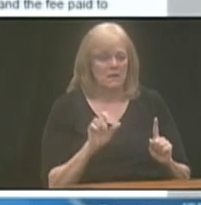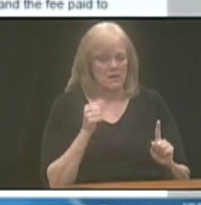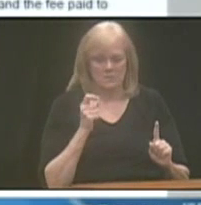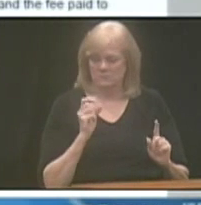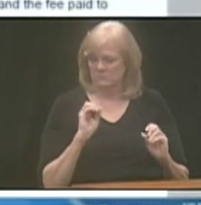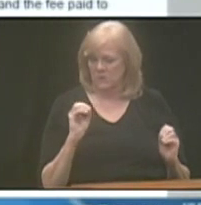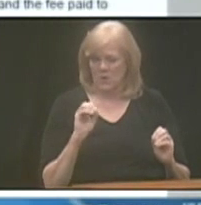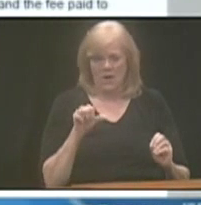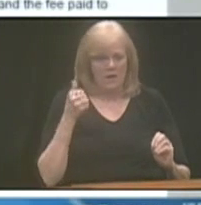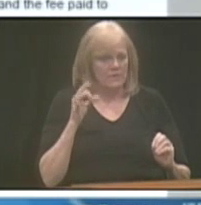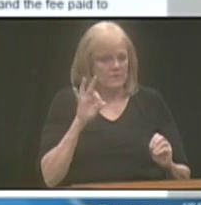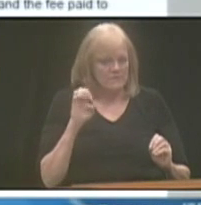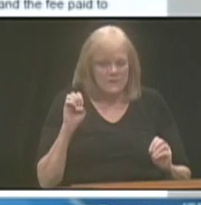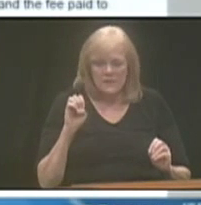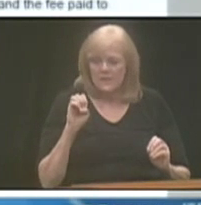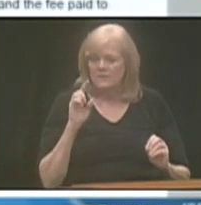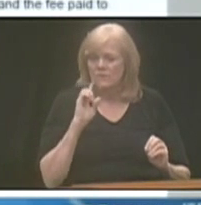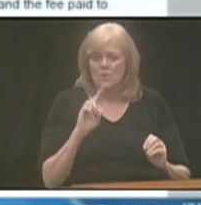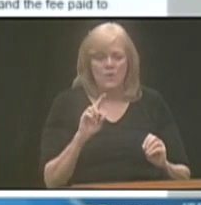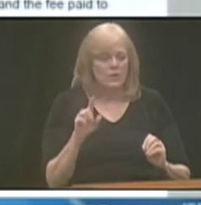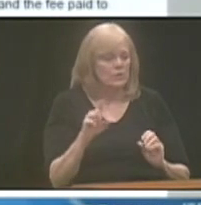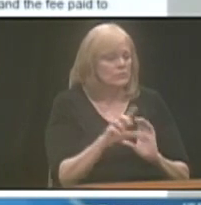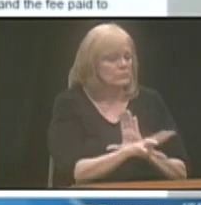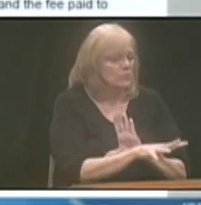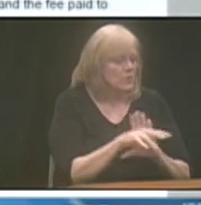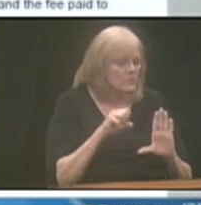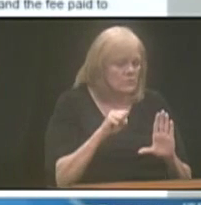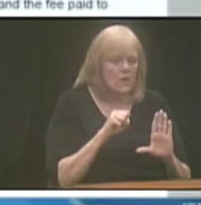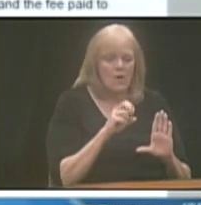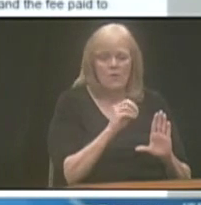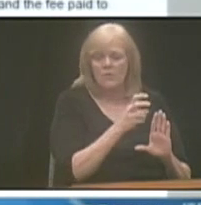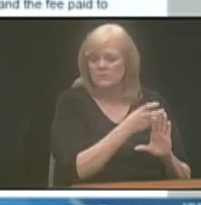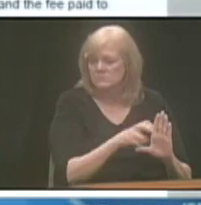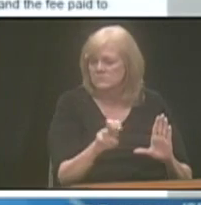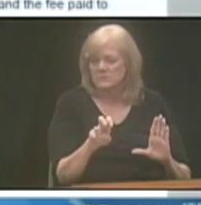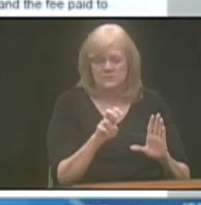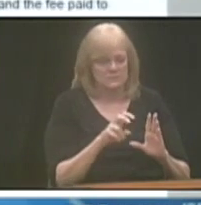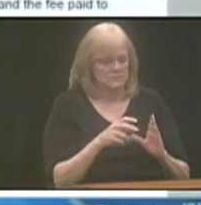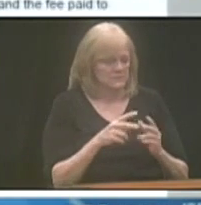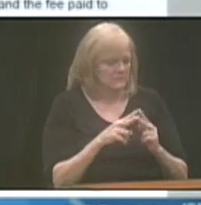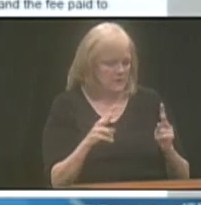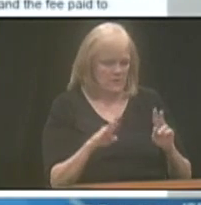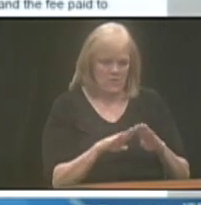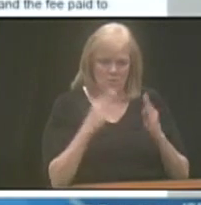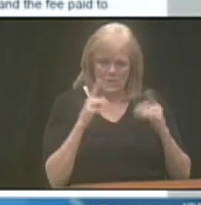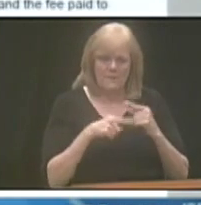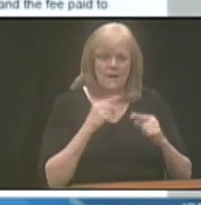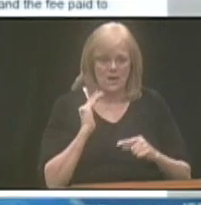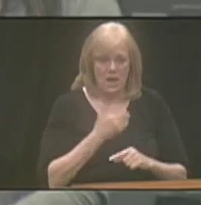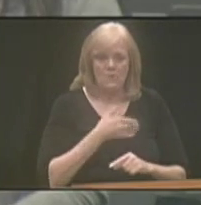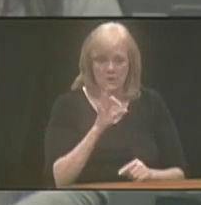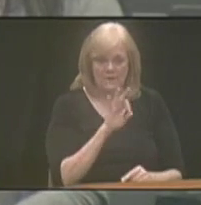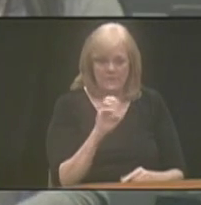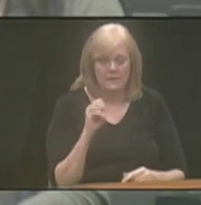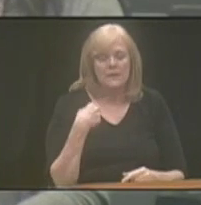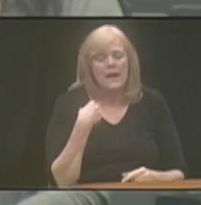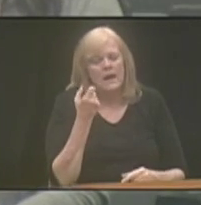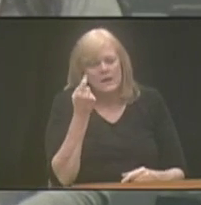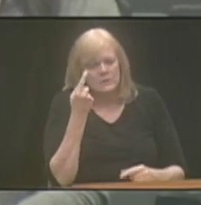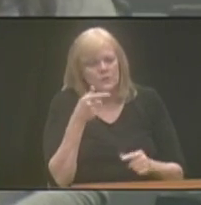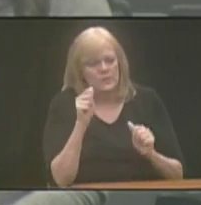other fees to enroll, transact, withdraw, or change investment options. We're very transparent with our fees. I understand that